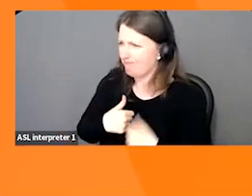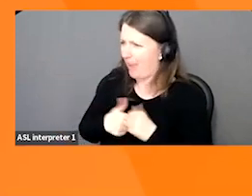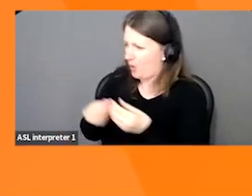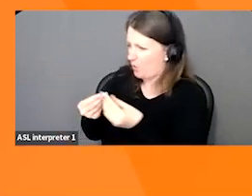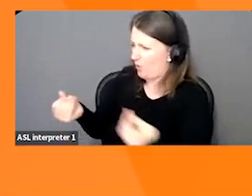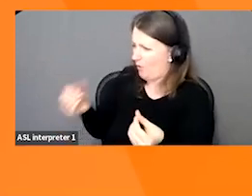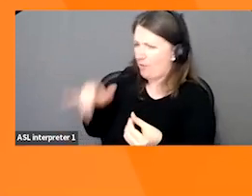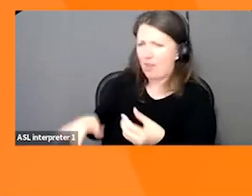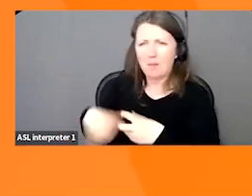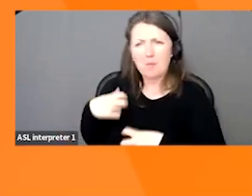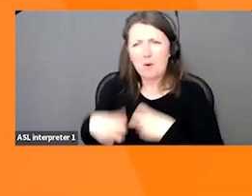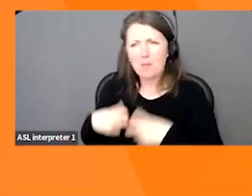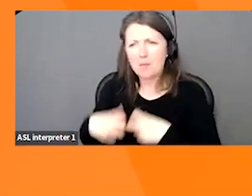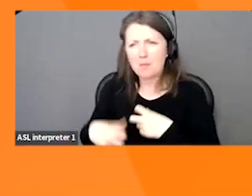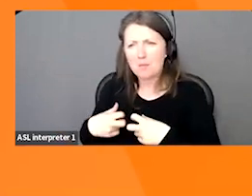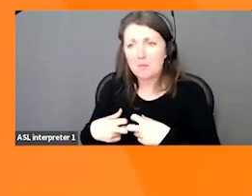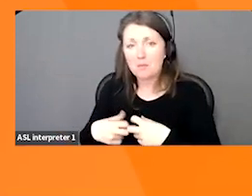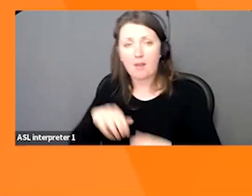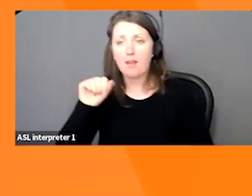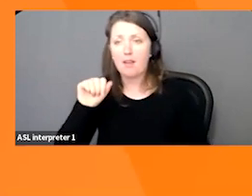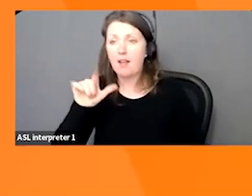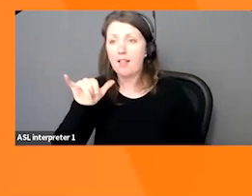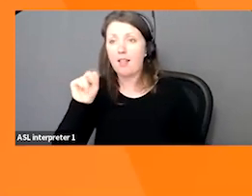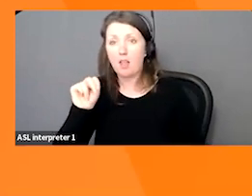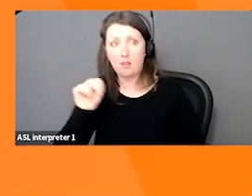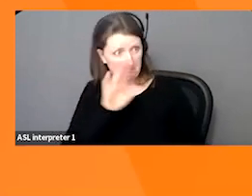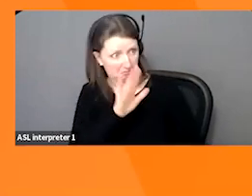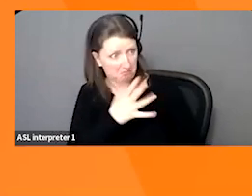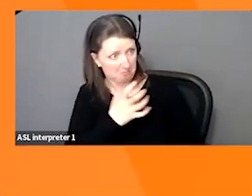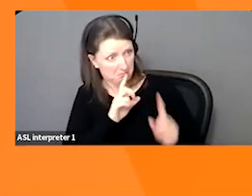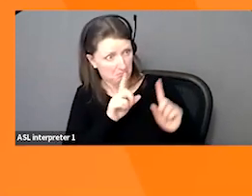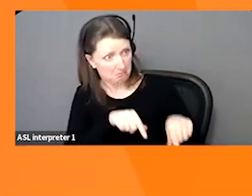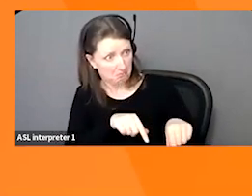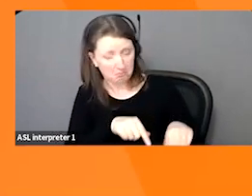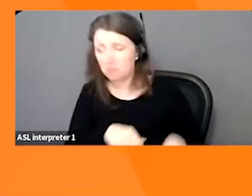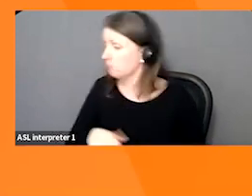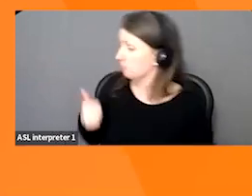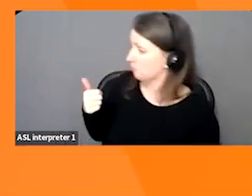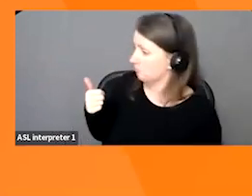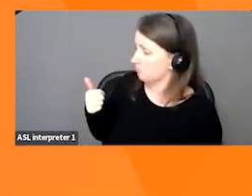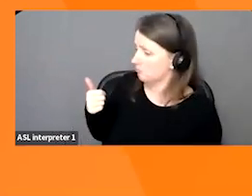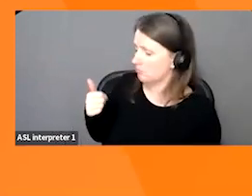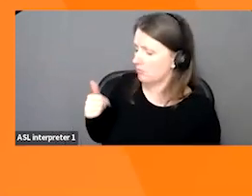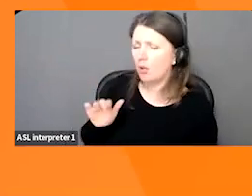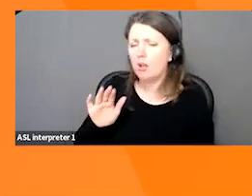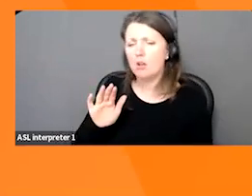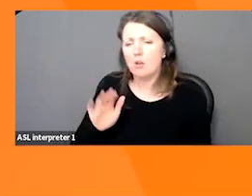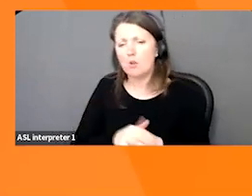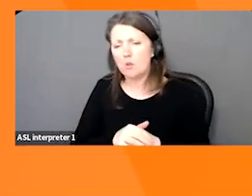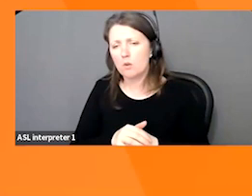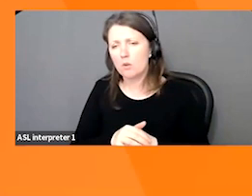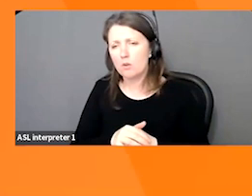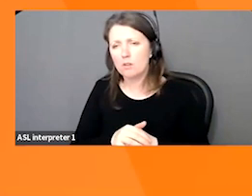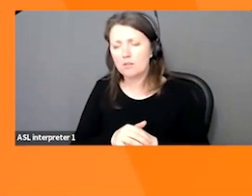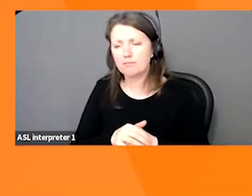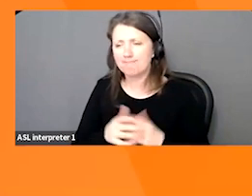Linda, did you want me to give it a stab? Yeah. Sure. Yeah. Firstly, just to clarify, nobody